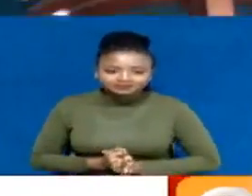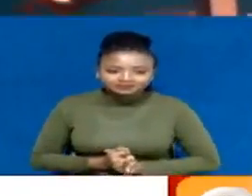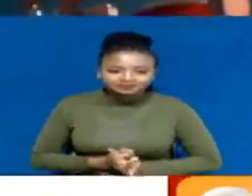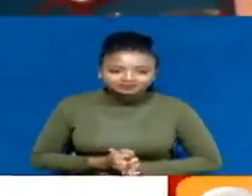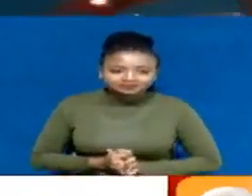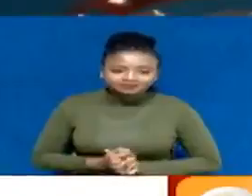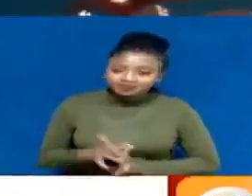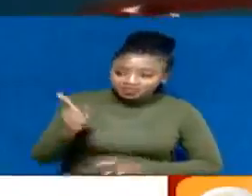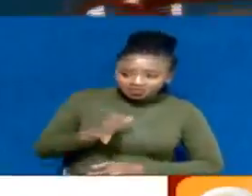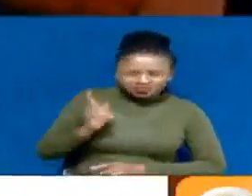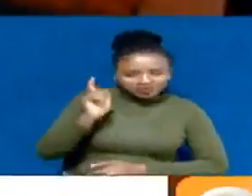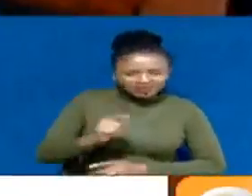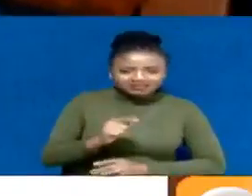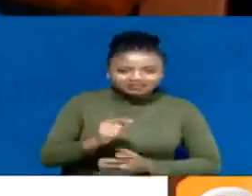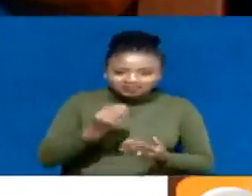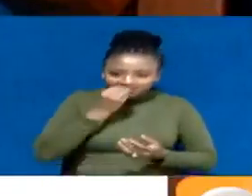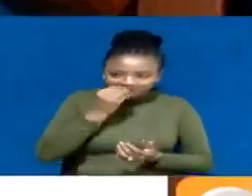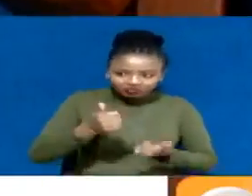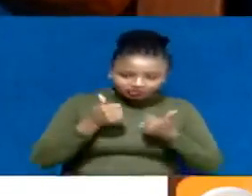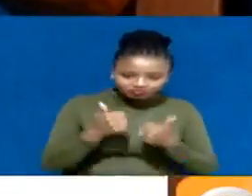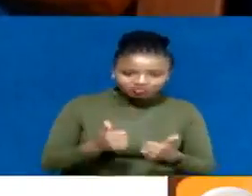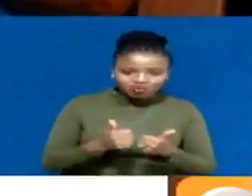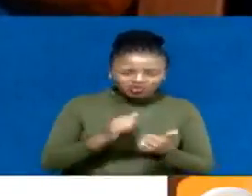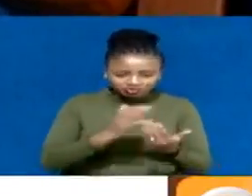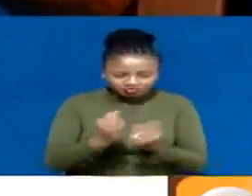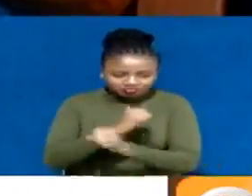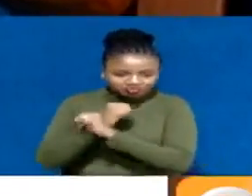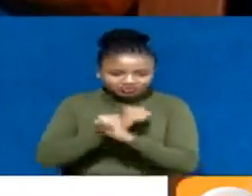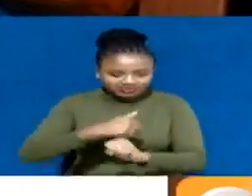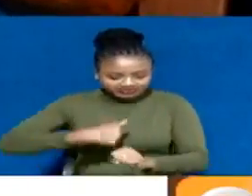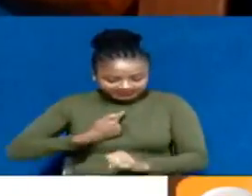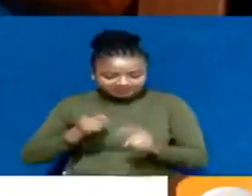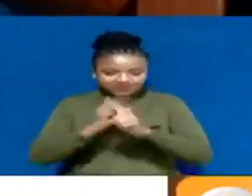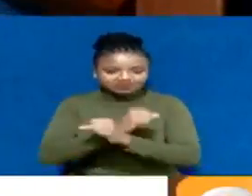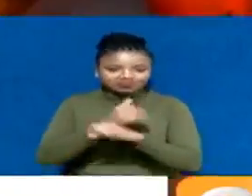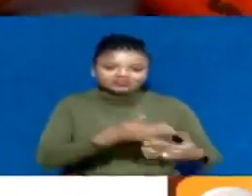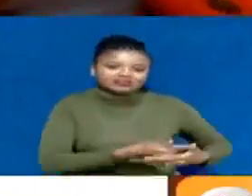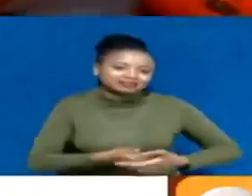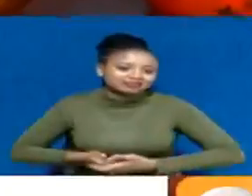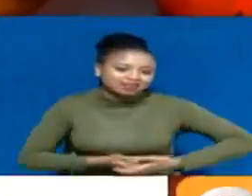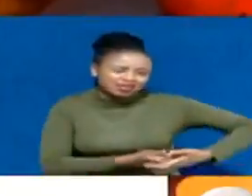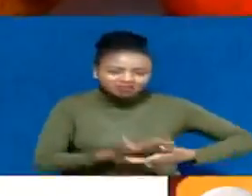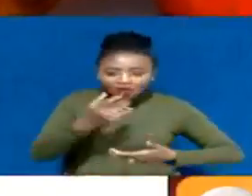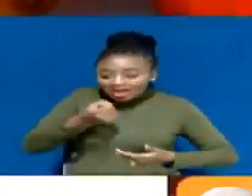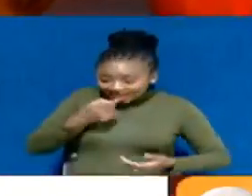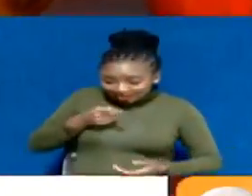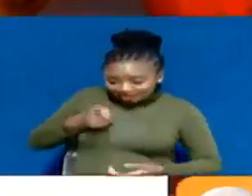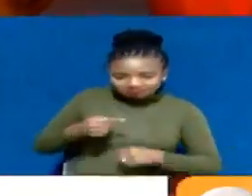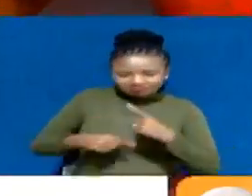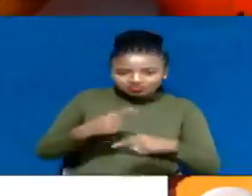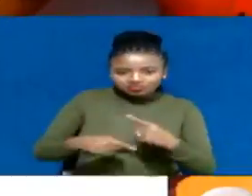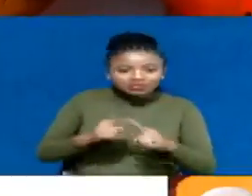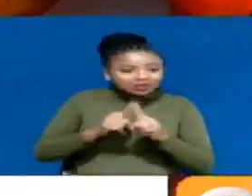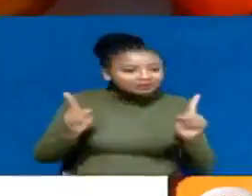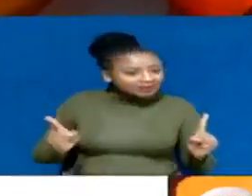Beatrice has to maintain a strict health diet for both her and the infant at all times as the medication continues.